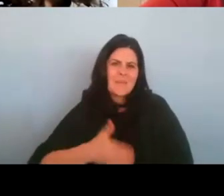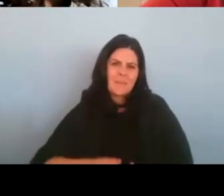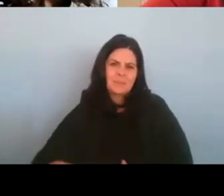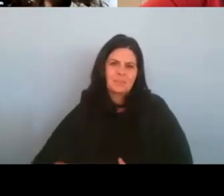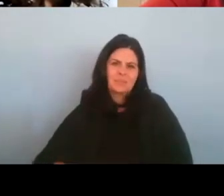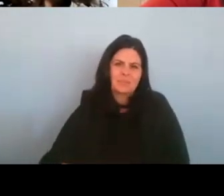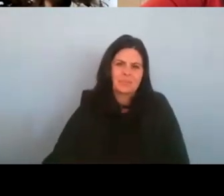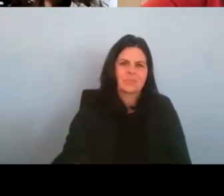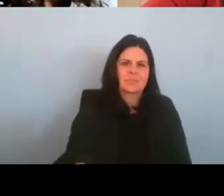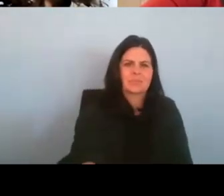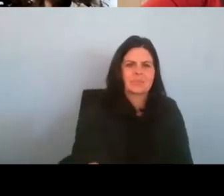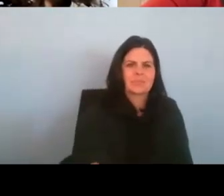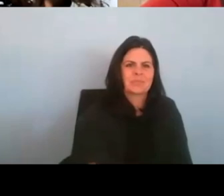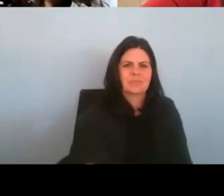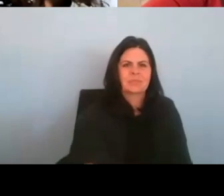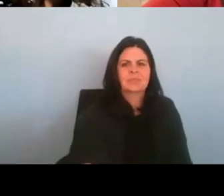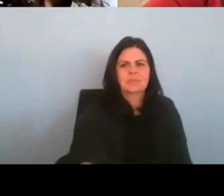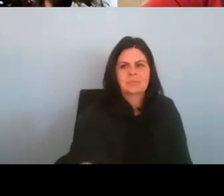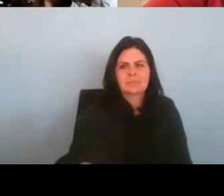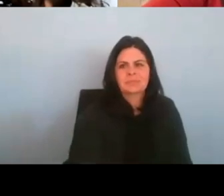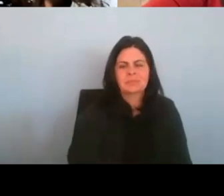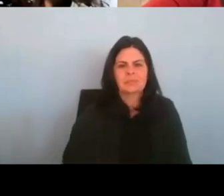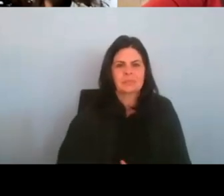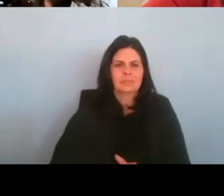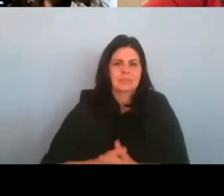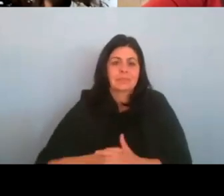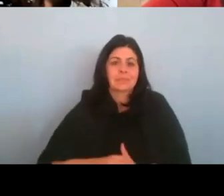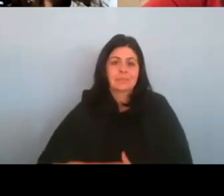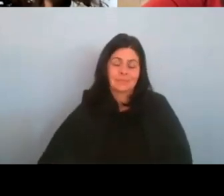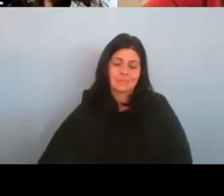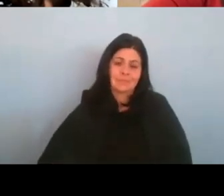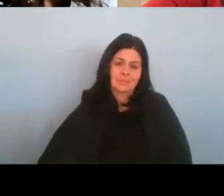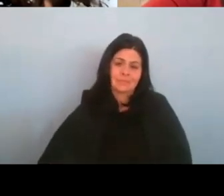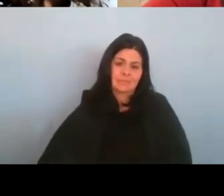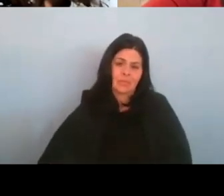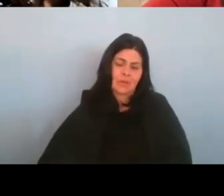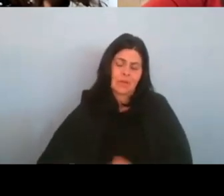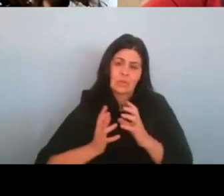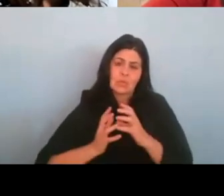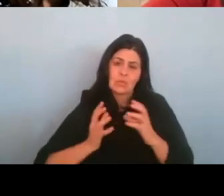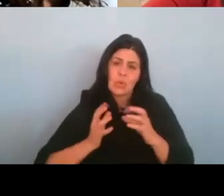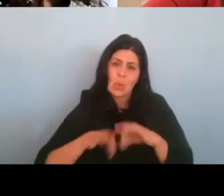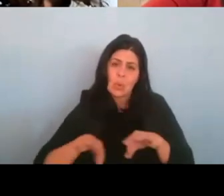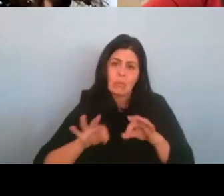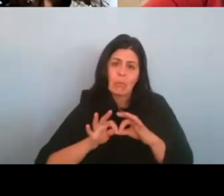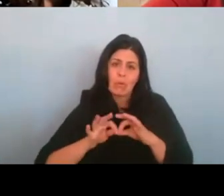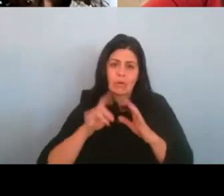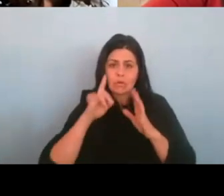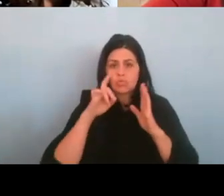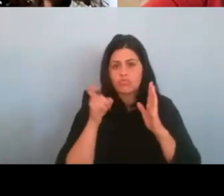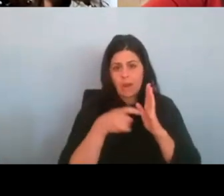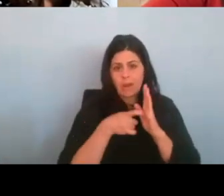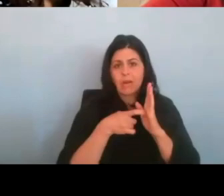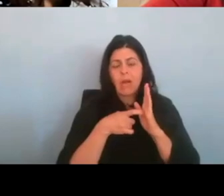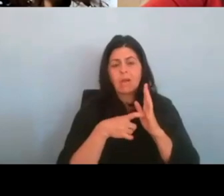It really, it's so important, um, to recognize that people come in with,